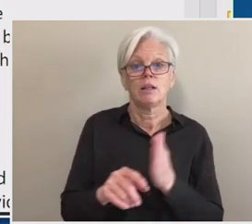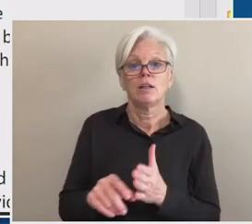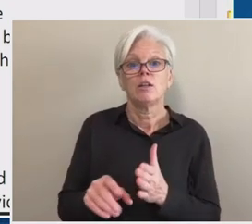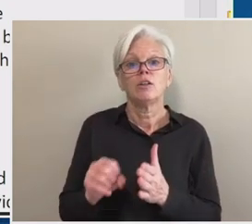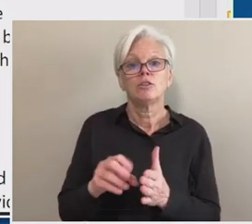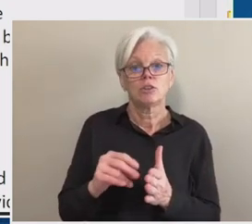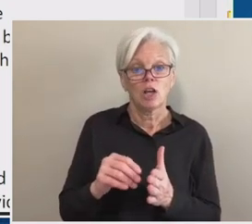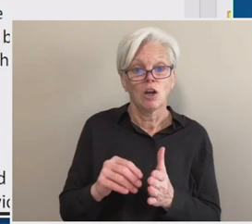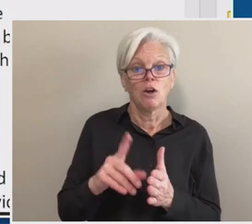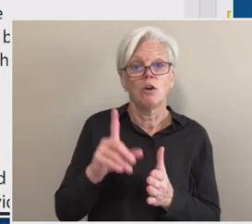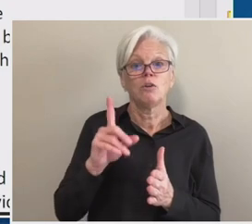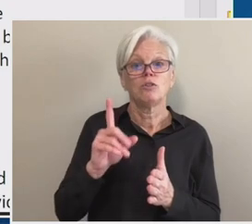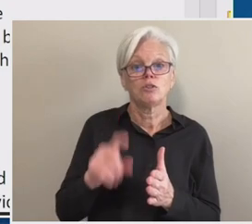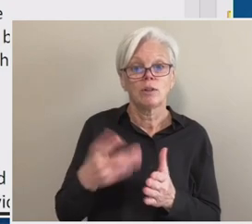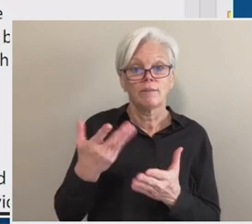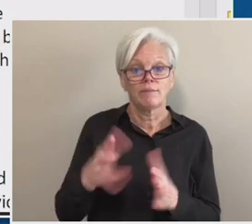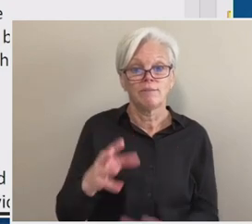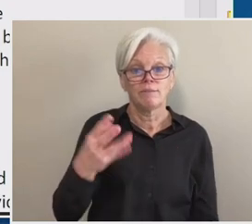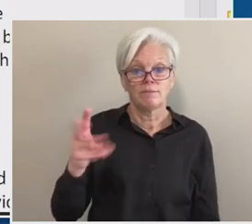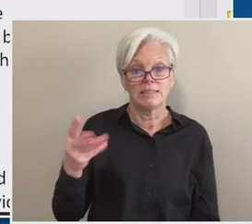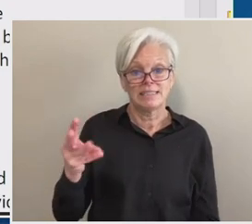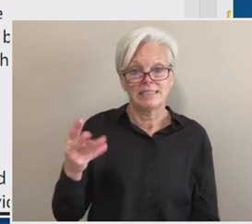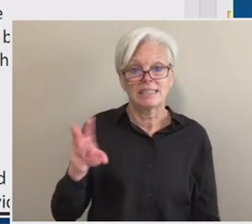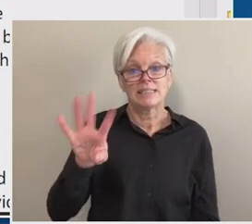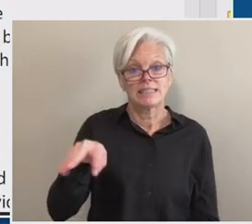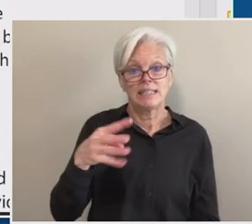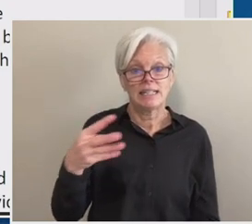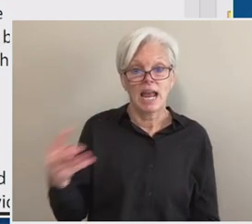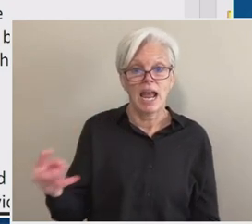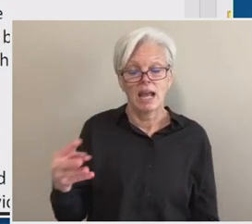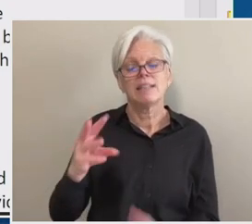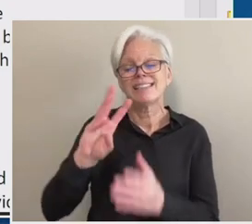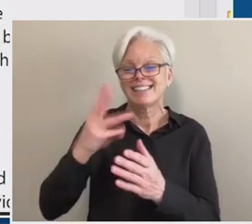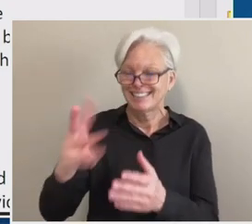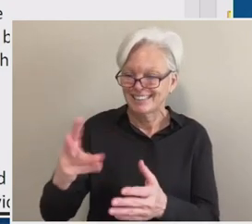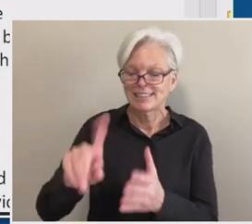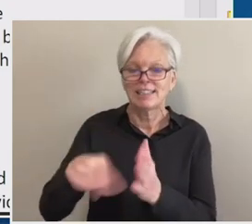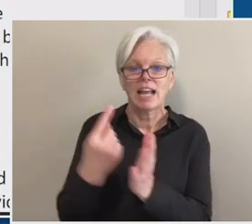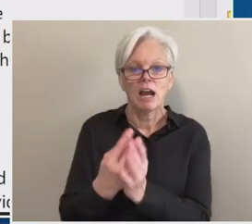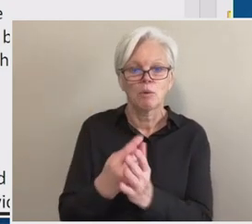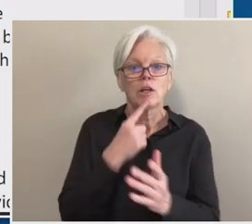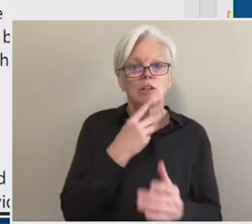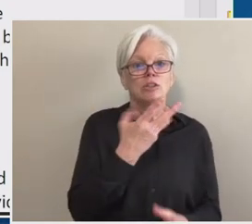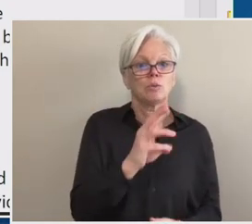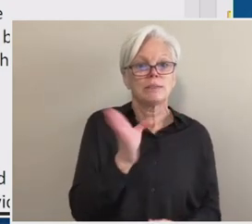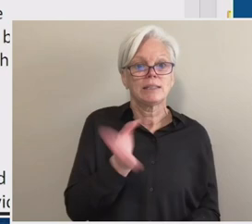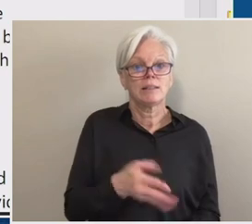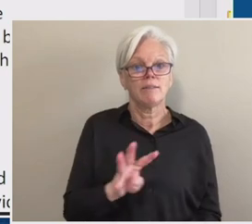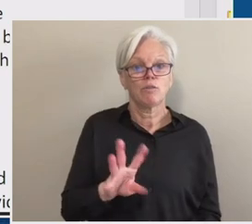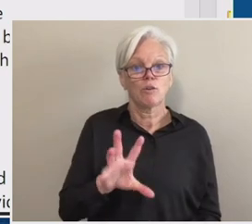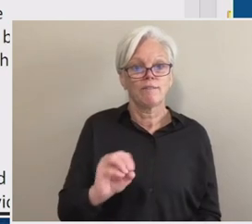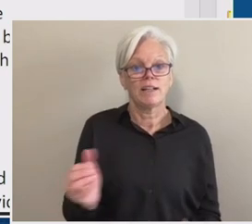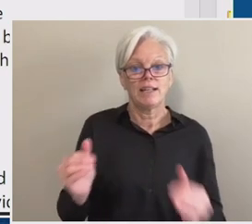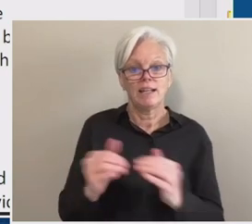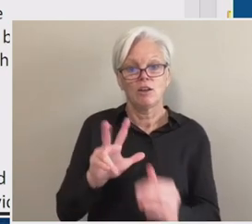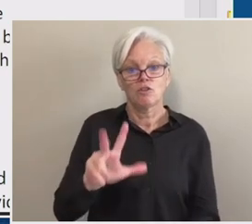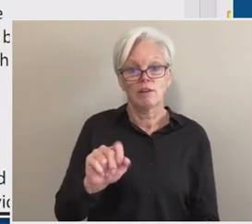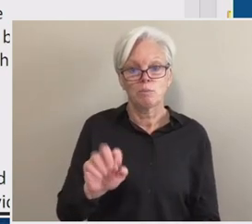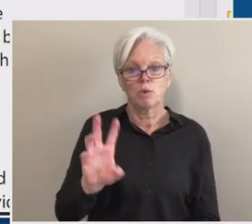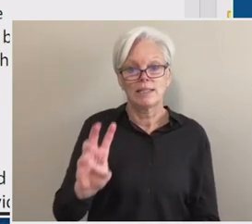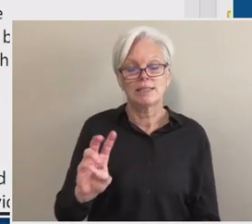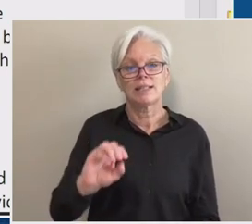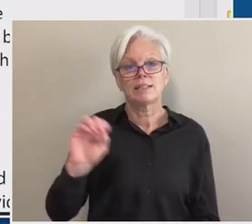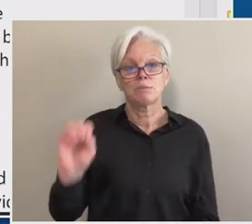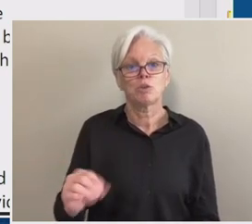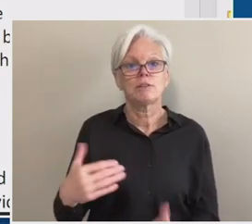completed 16 hours. And the the calculation would then read 16 over 450 equals 3.6% earned for the